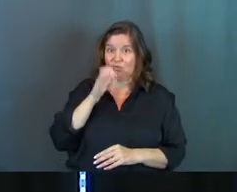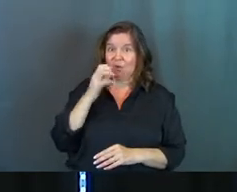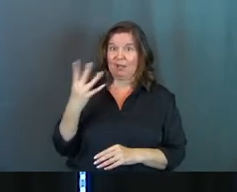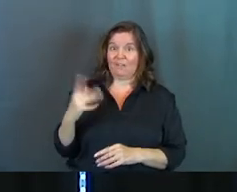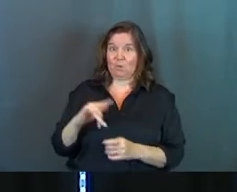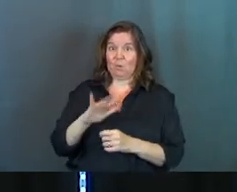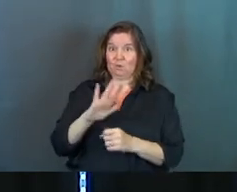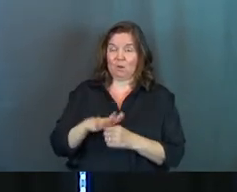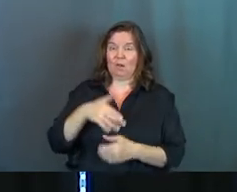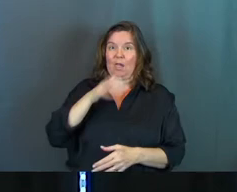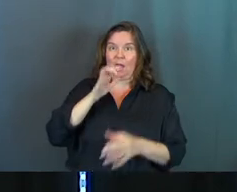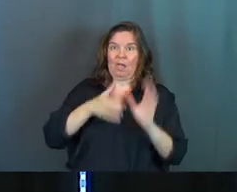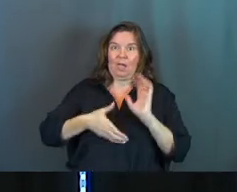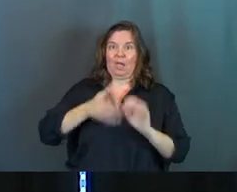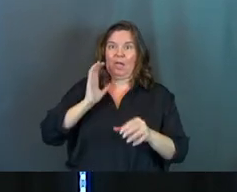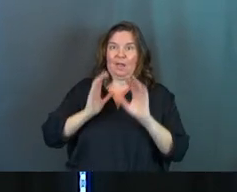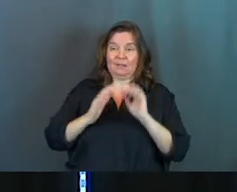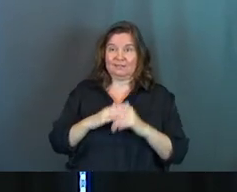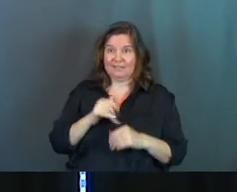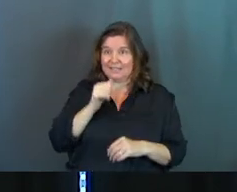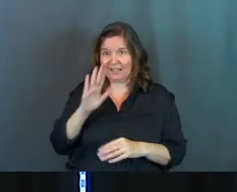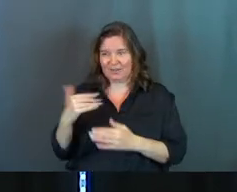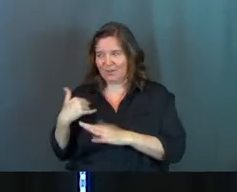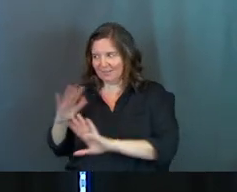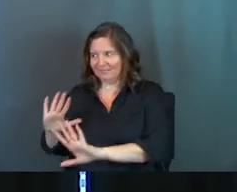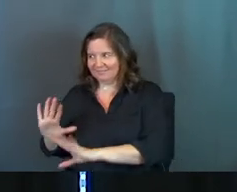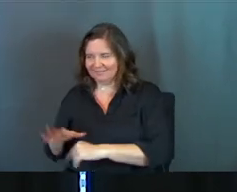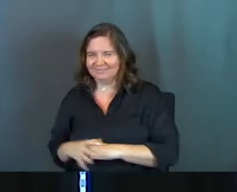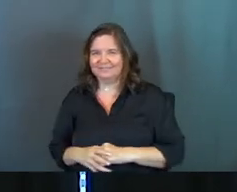like four sodas, okay? It's not y'all's fault.